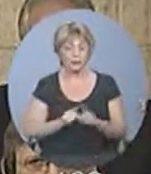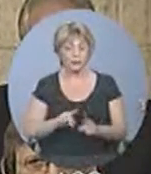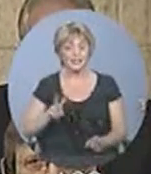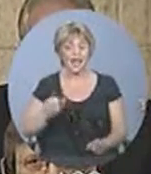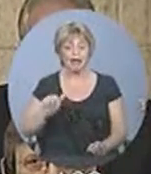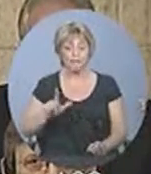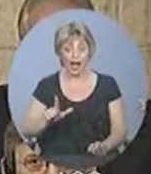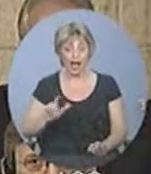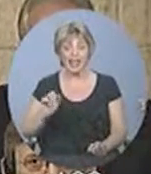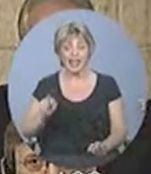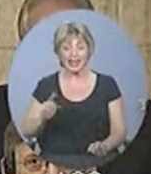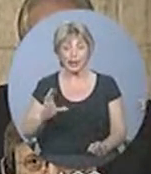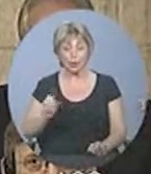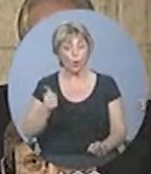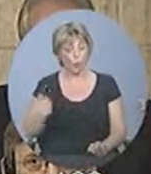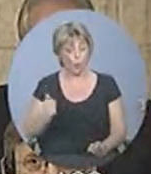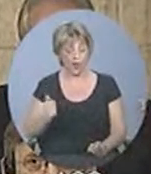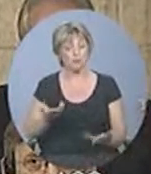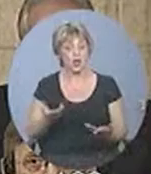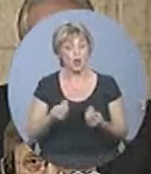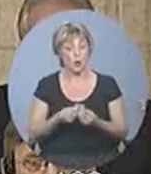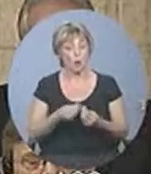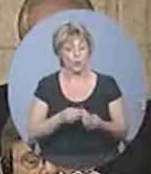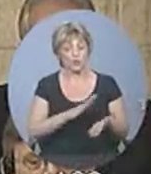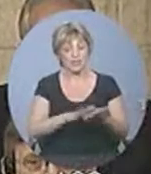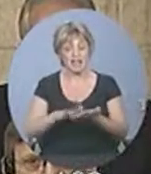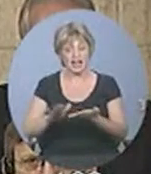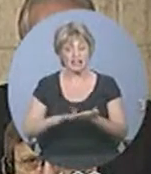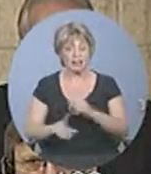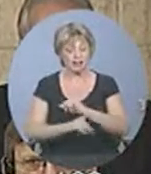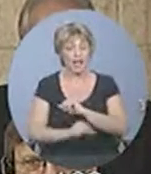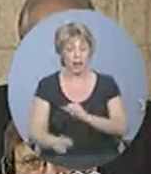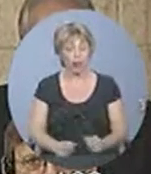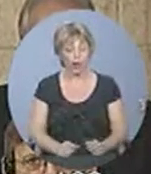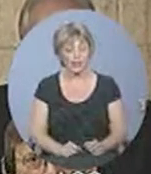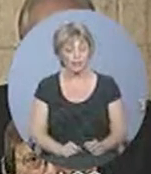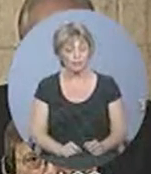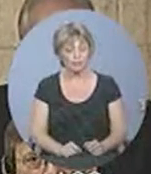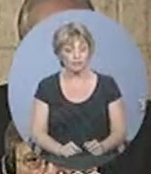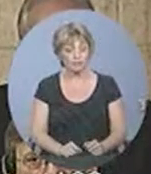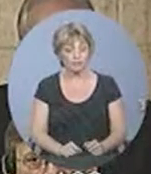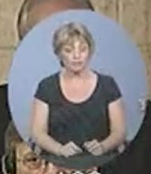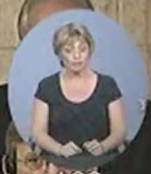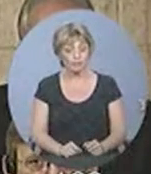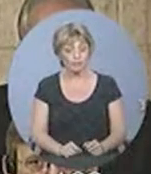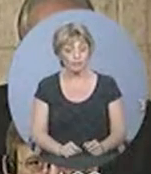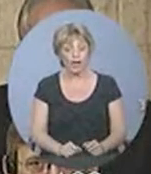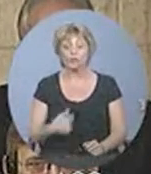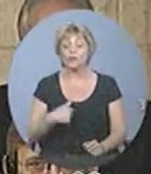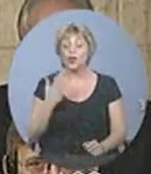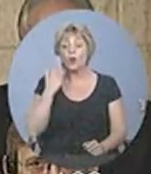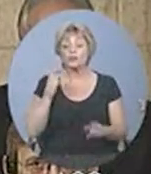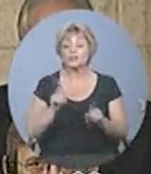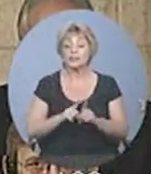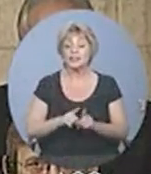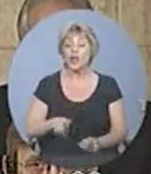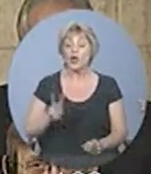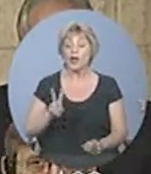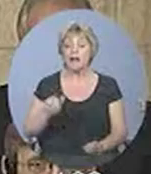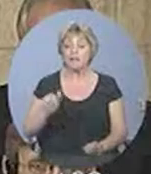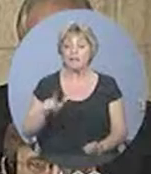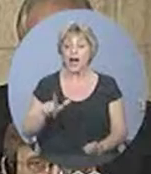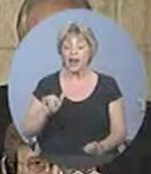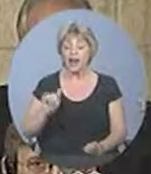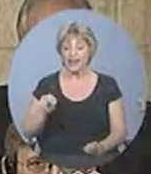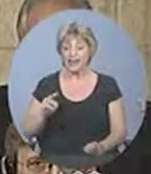They've doubled the salaries of their executives over there at that company. Why? Probably because they're taking a hard line against the workers who've now